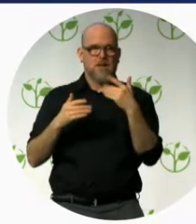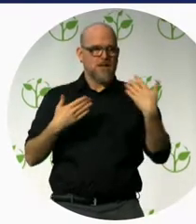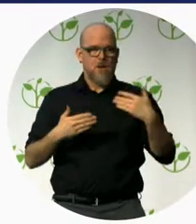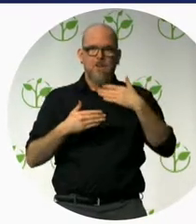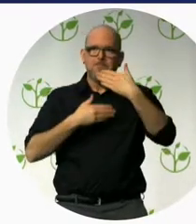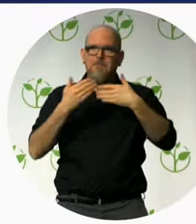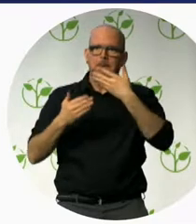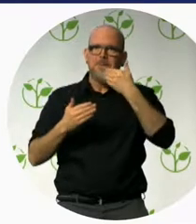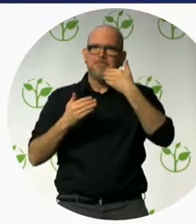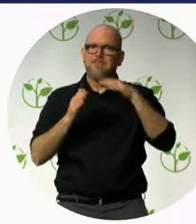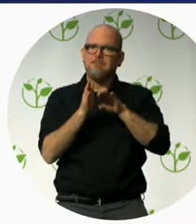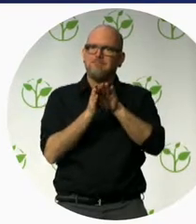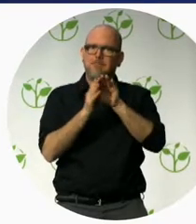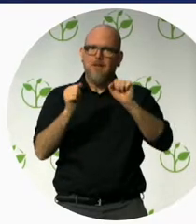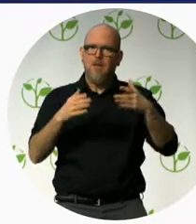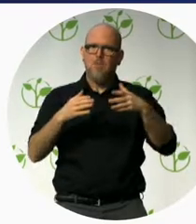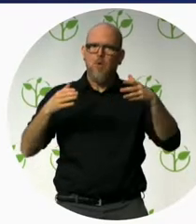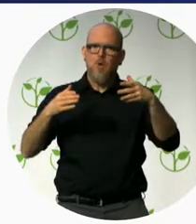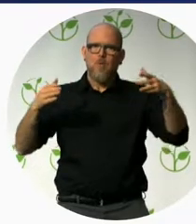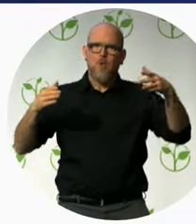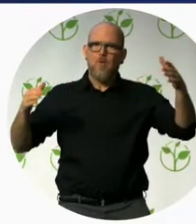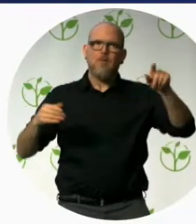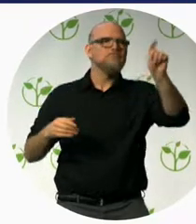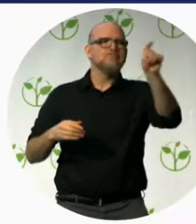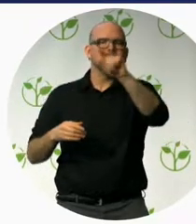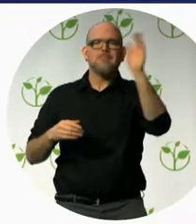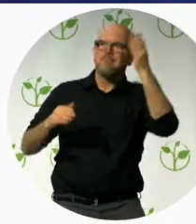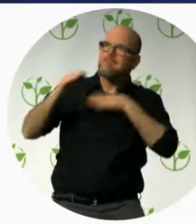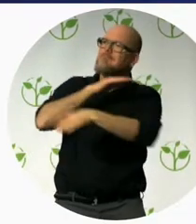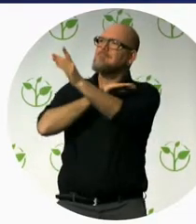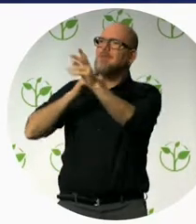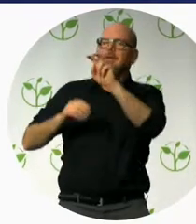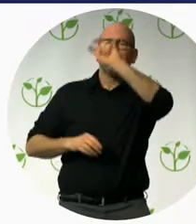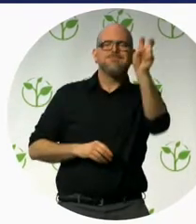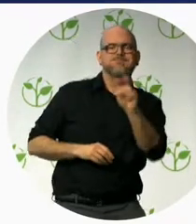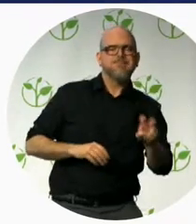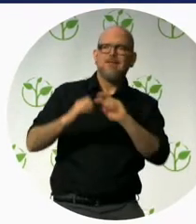accessibility of tourism, or tourism for all, as we like to call it.